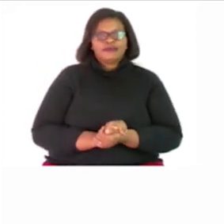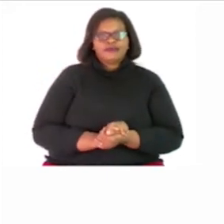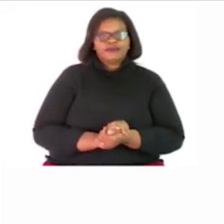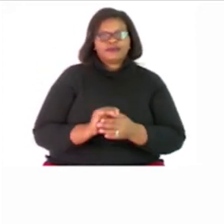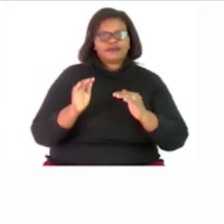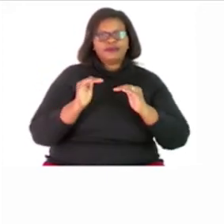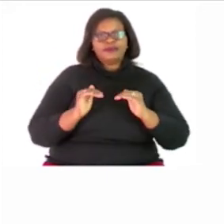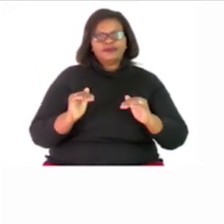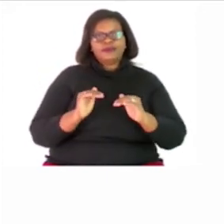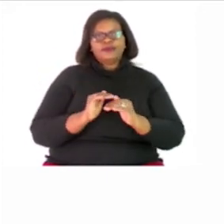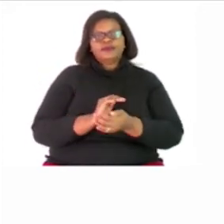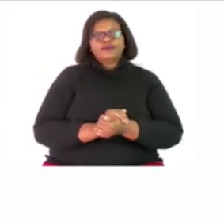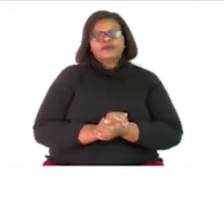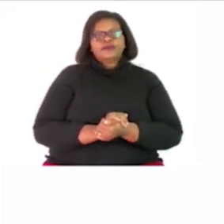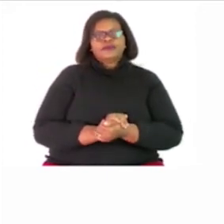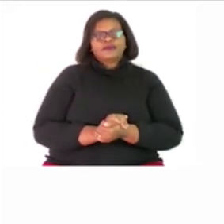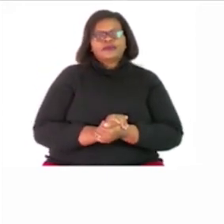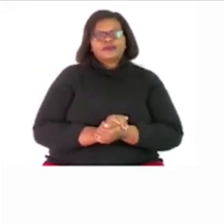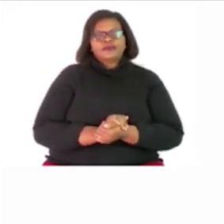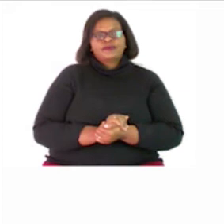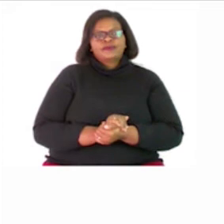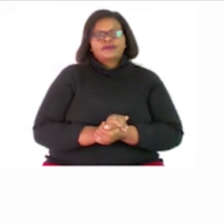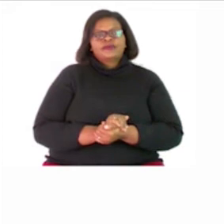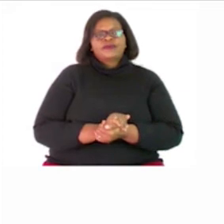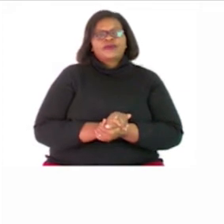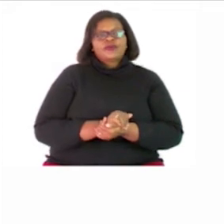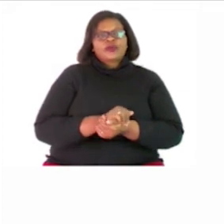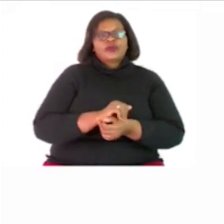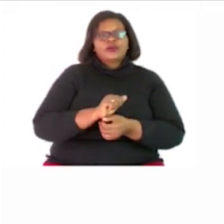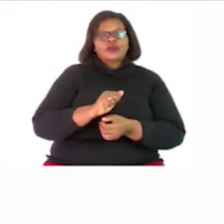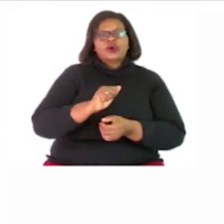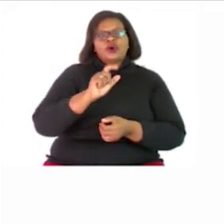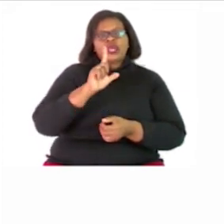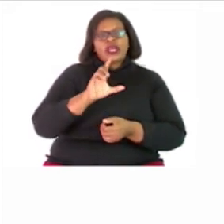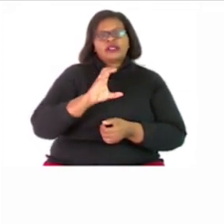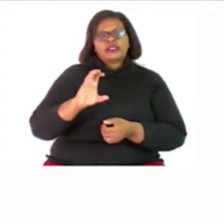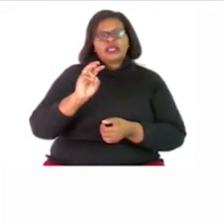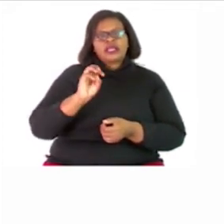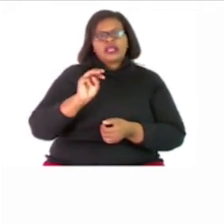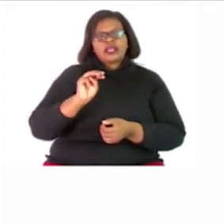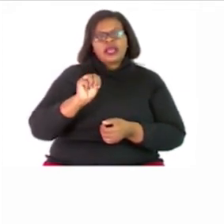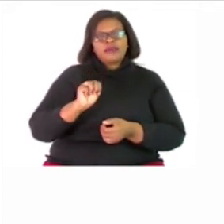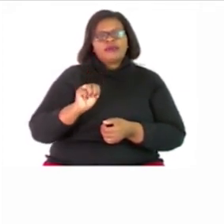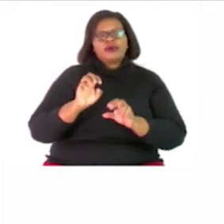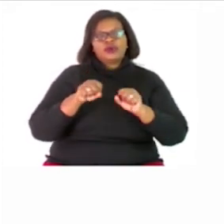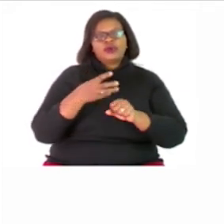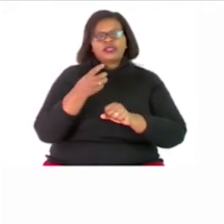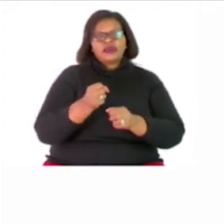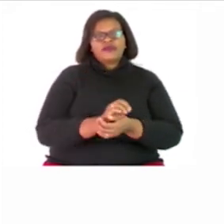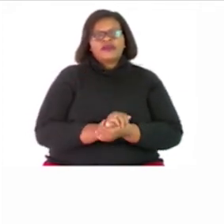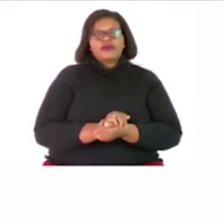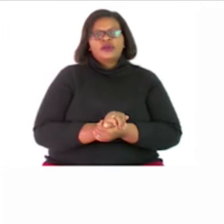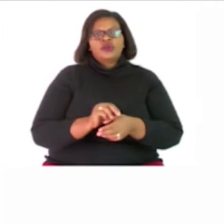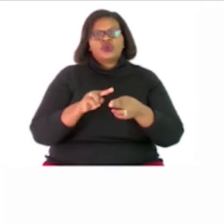in B now you have to find the LCM because you have to use the numbers